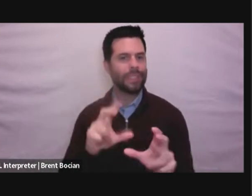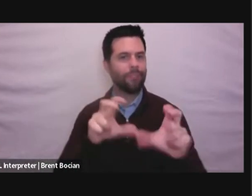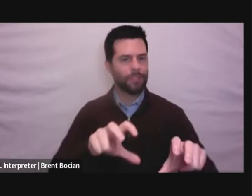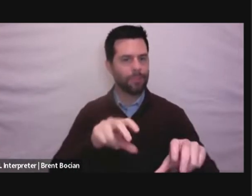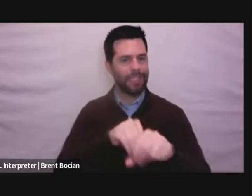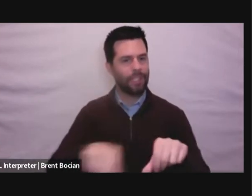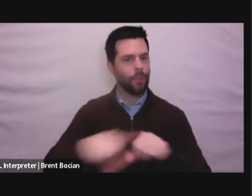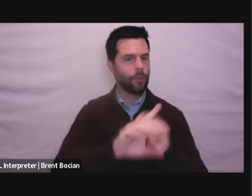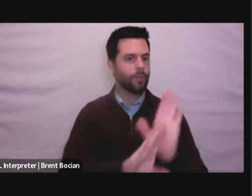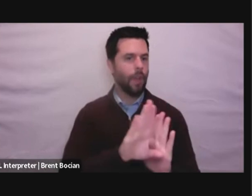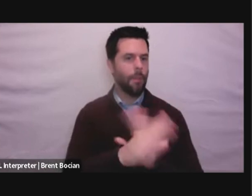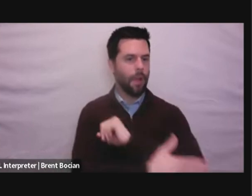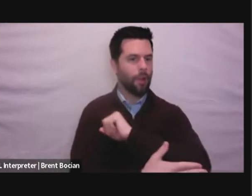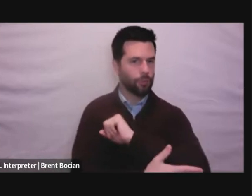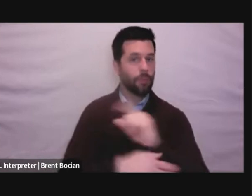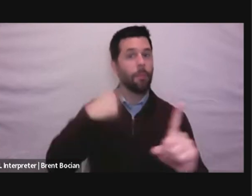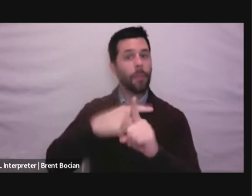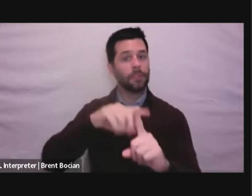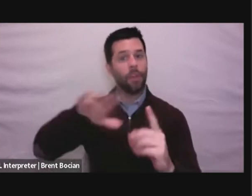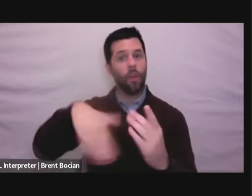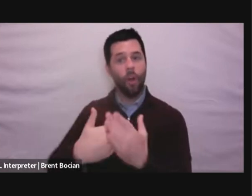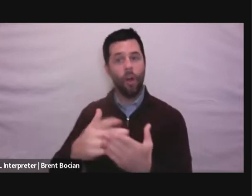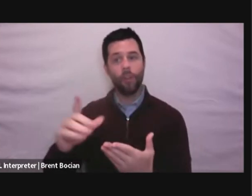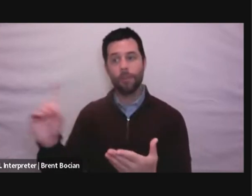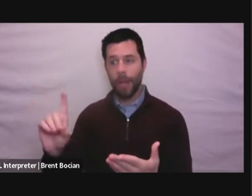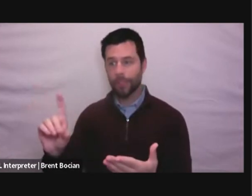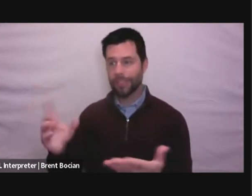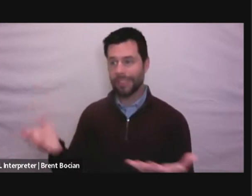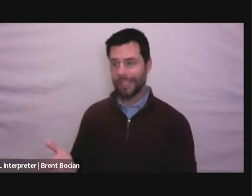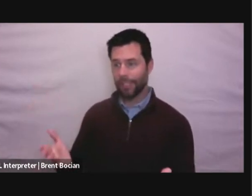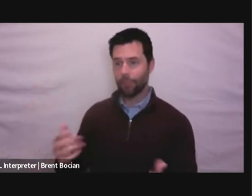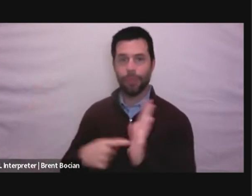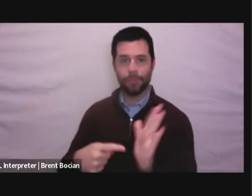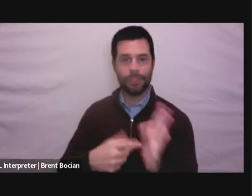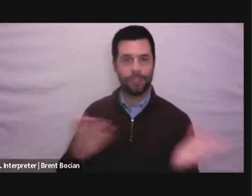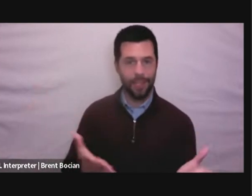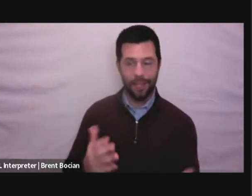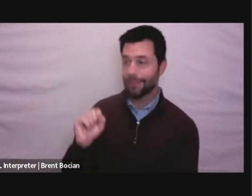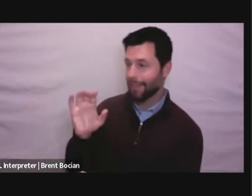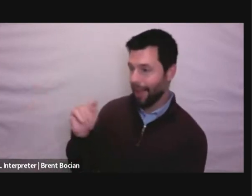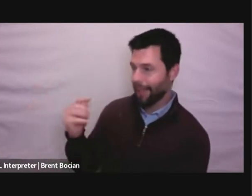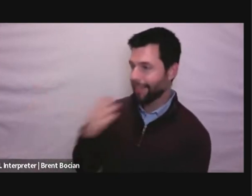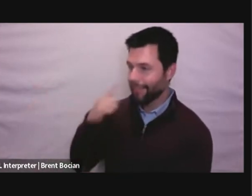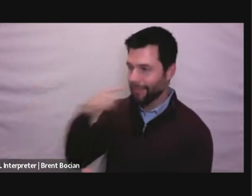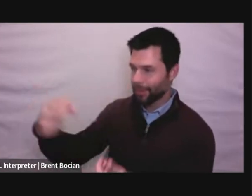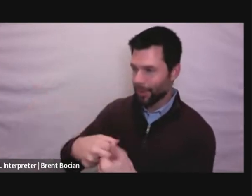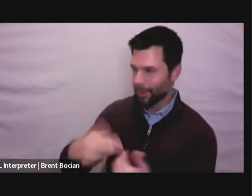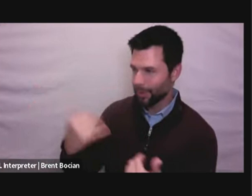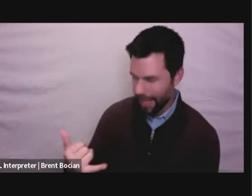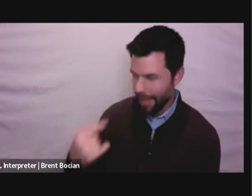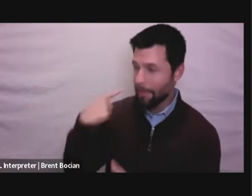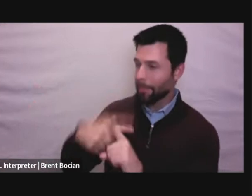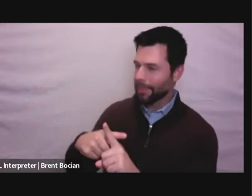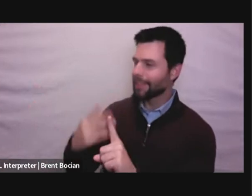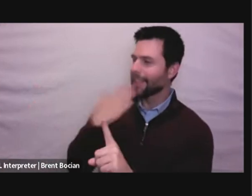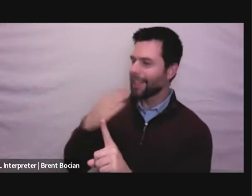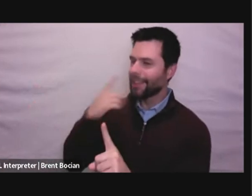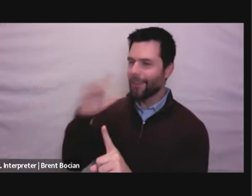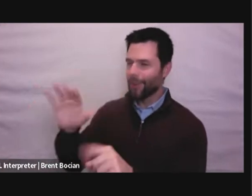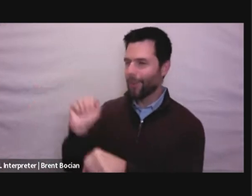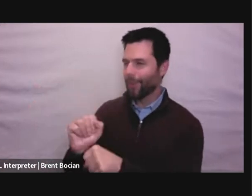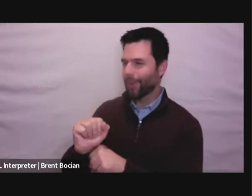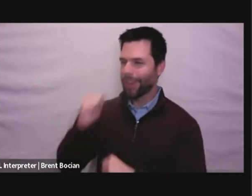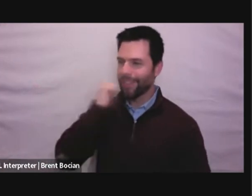all the democracies represented here today. And, Scott, thank you so much for being with us today, but thank you for what you're doing every single day.